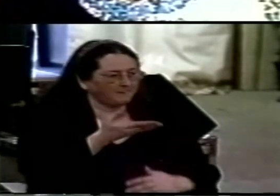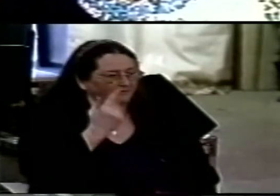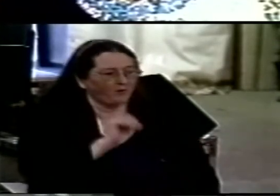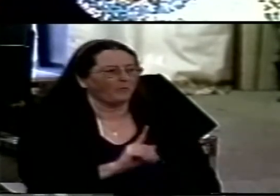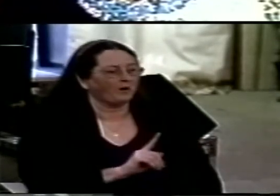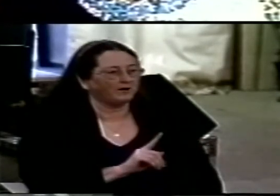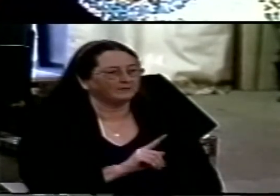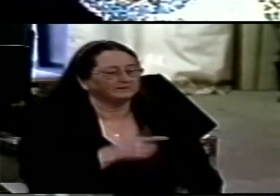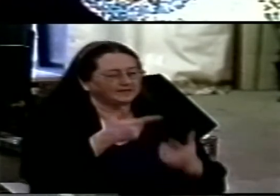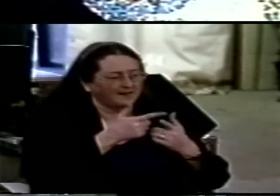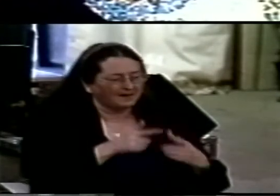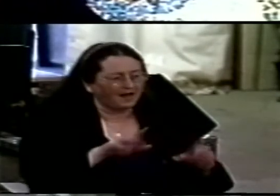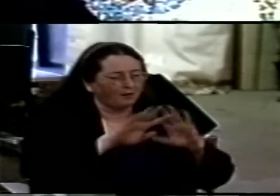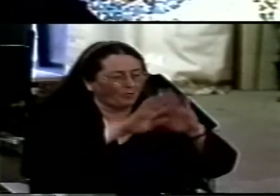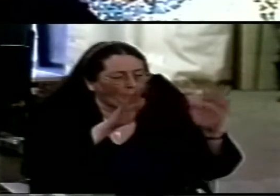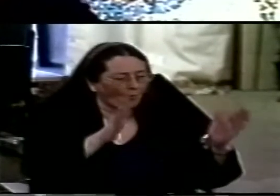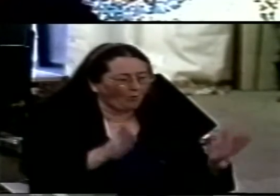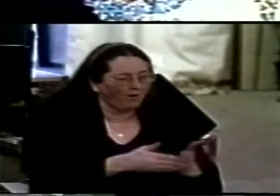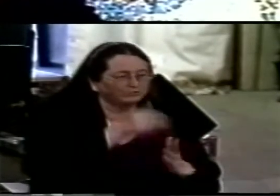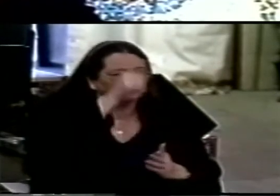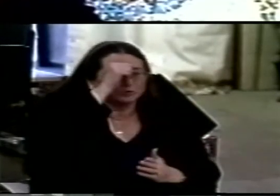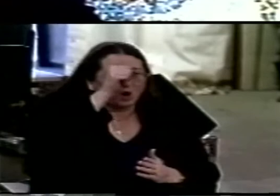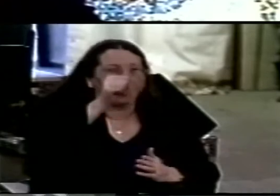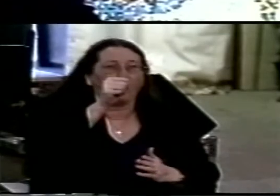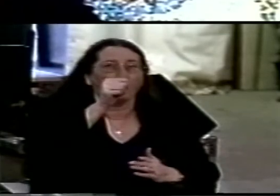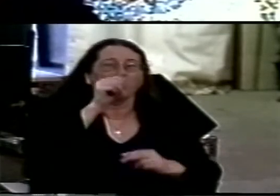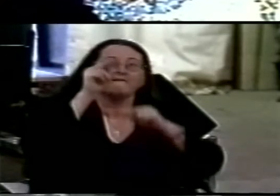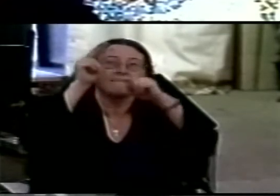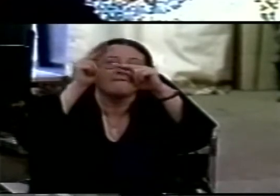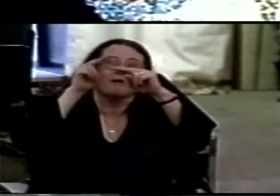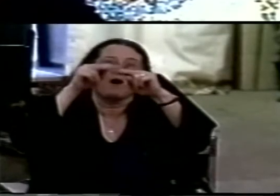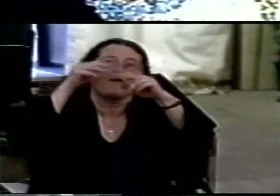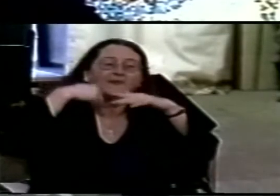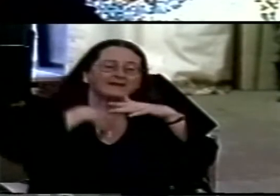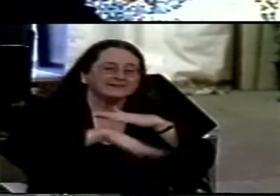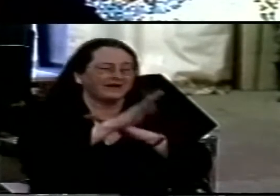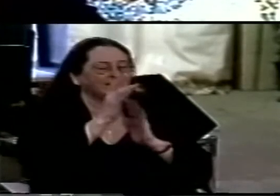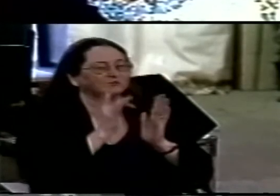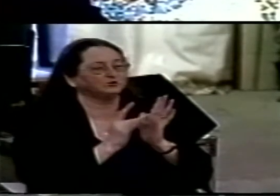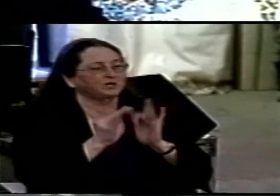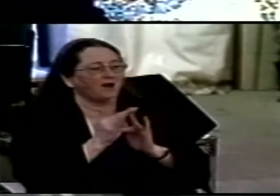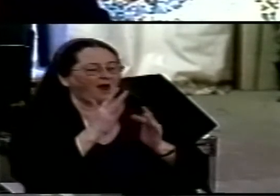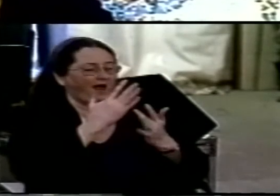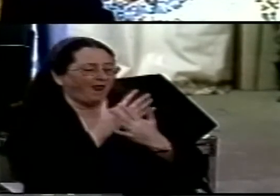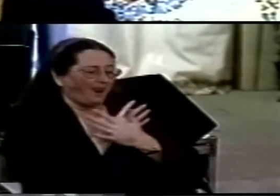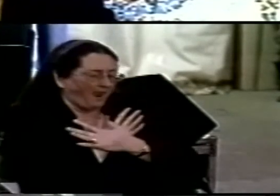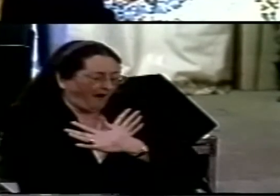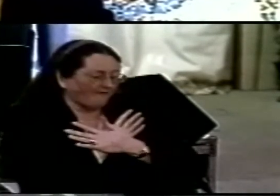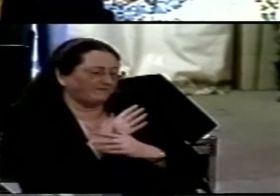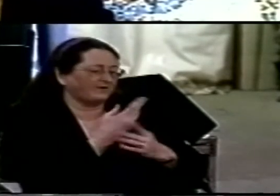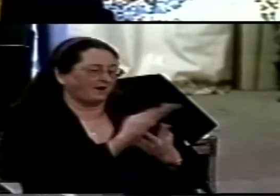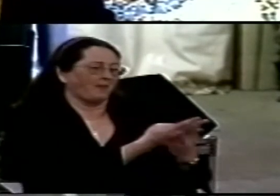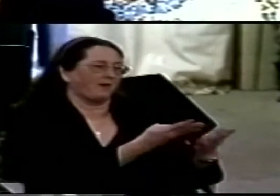to let the world know that you sent me and loved them